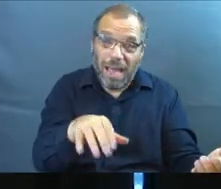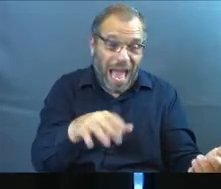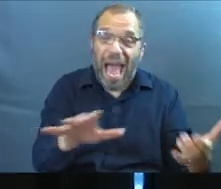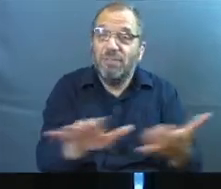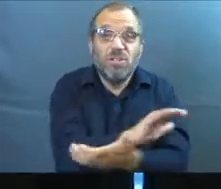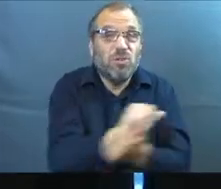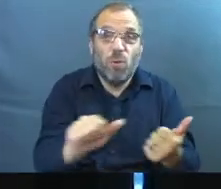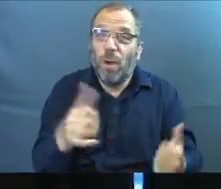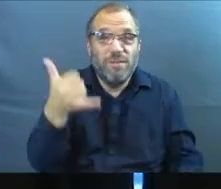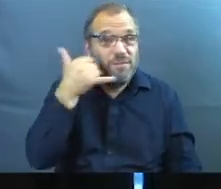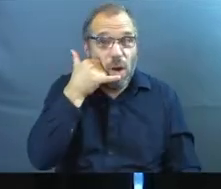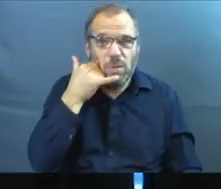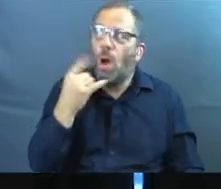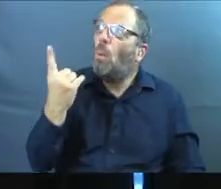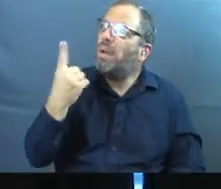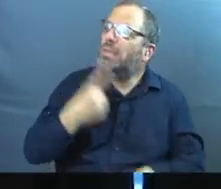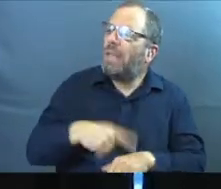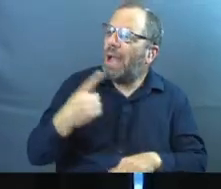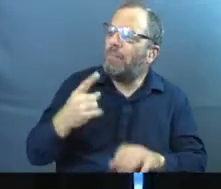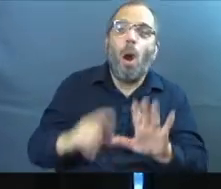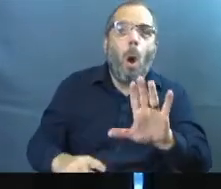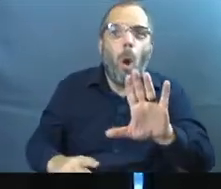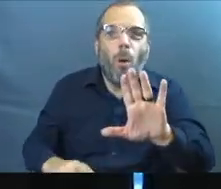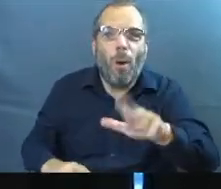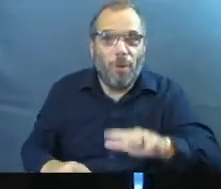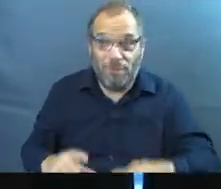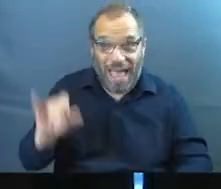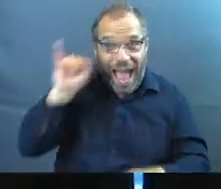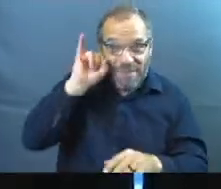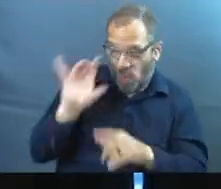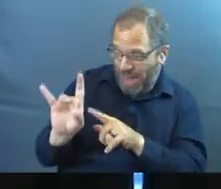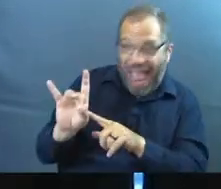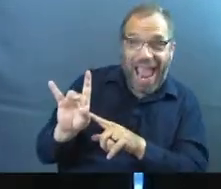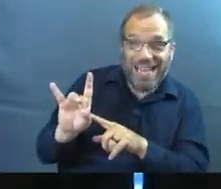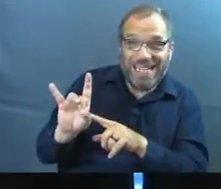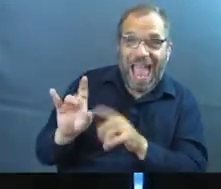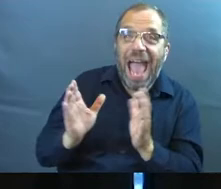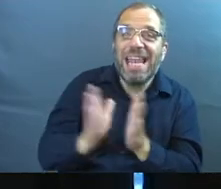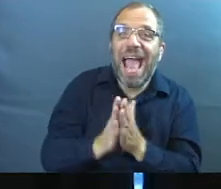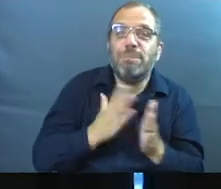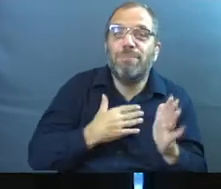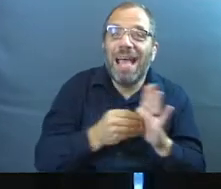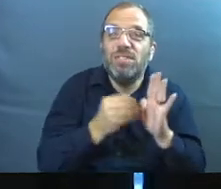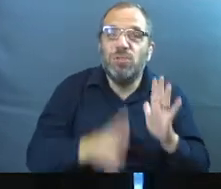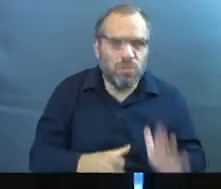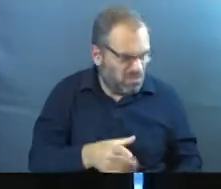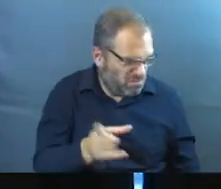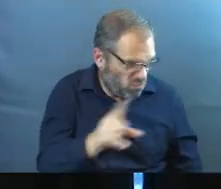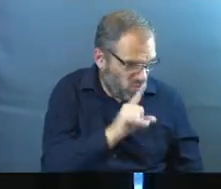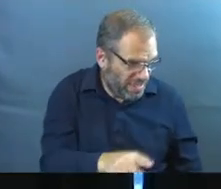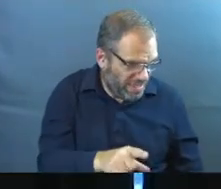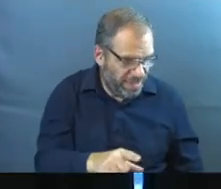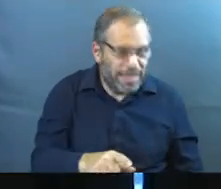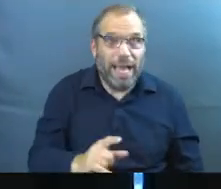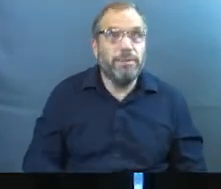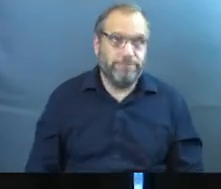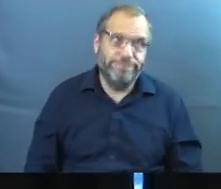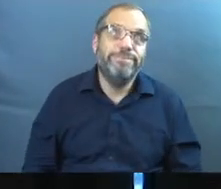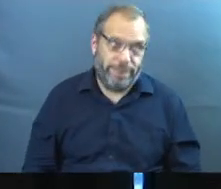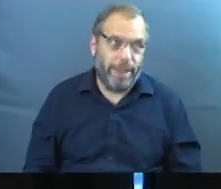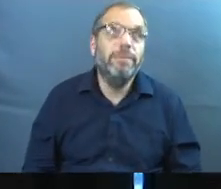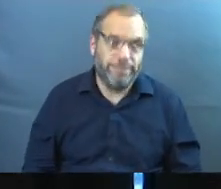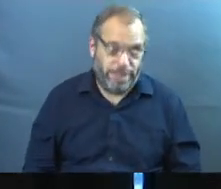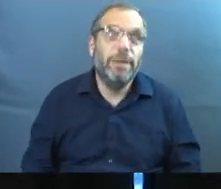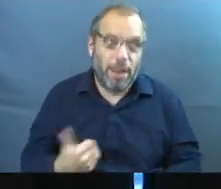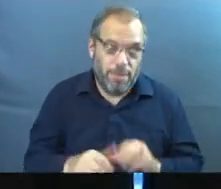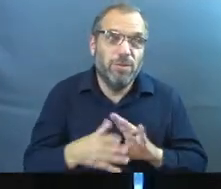destroyed phones. There was one time even, I had an iPhone 8, and you can ask some of the students about this. Dane's nodding his head in Aspen too.